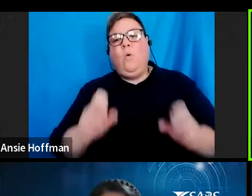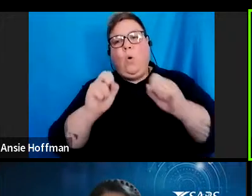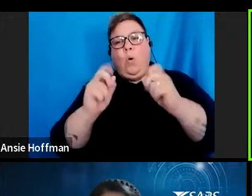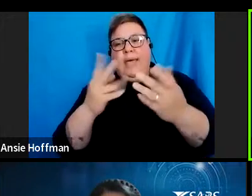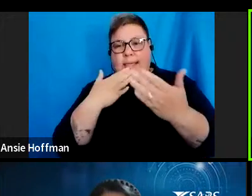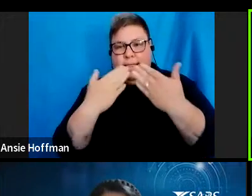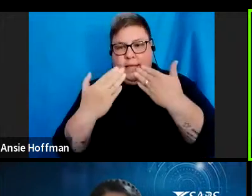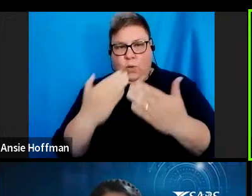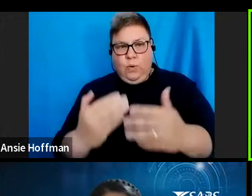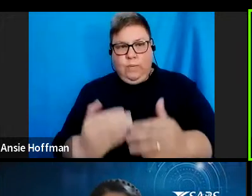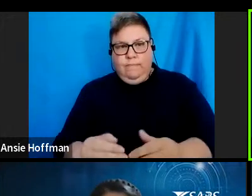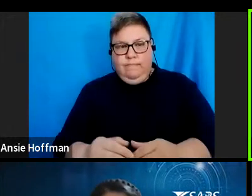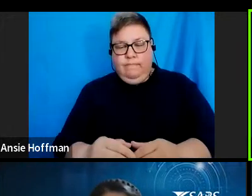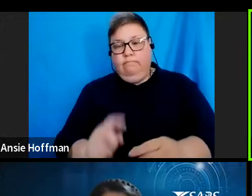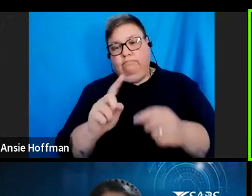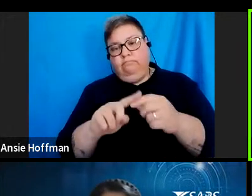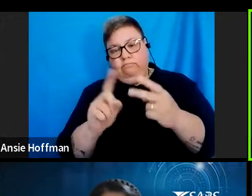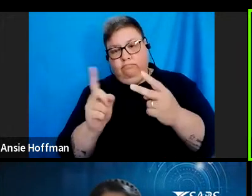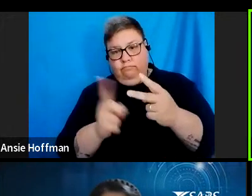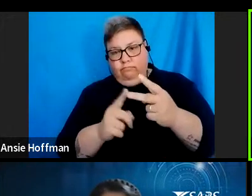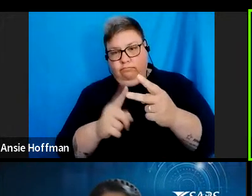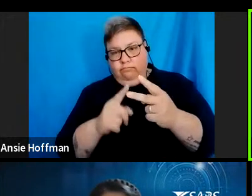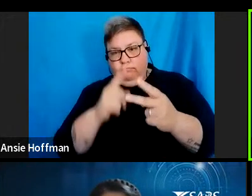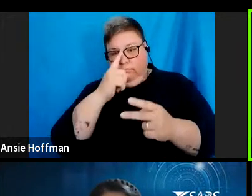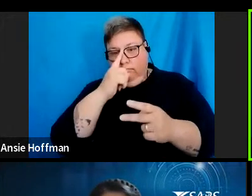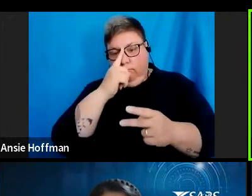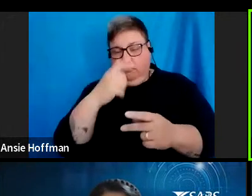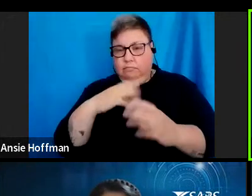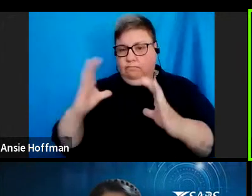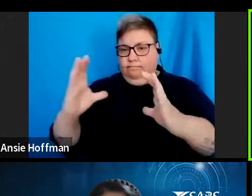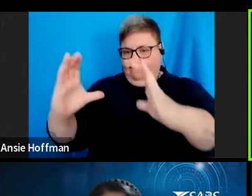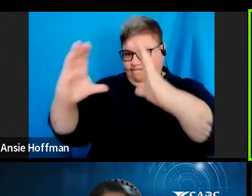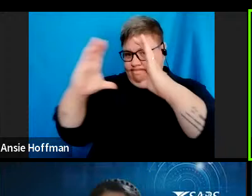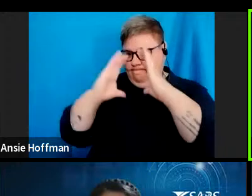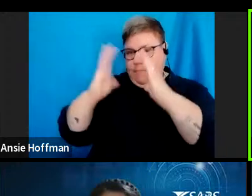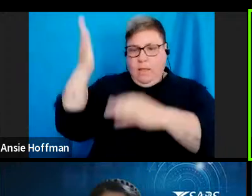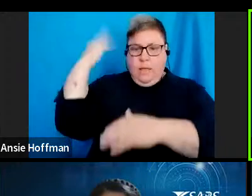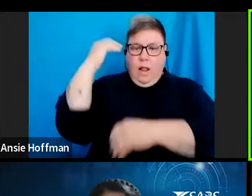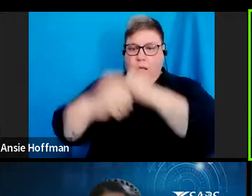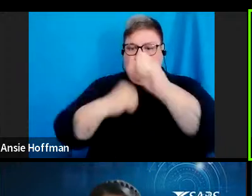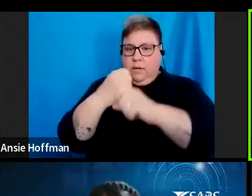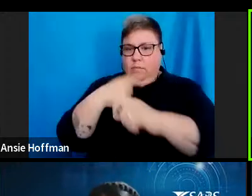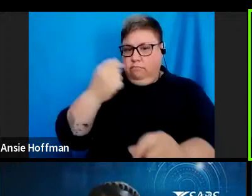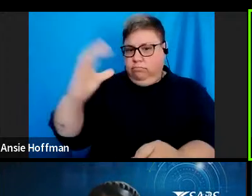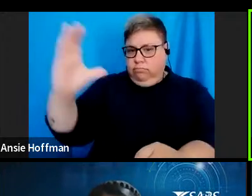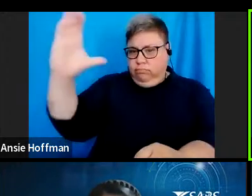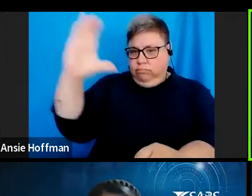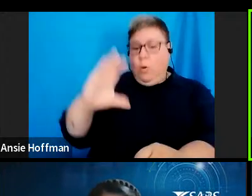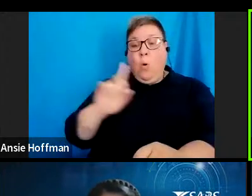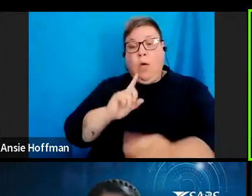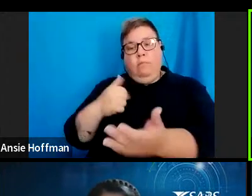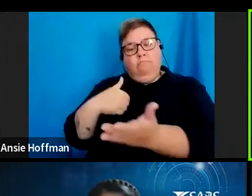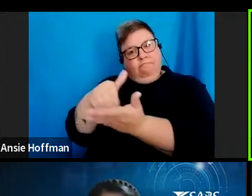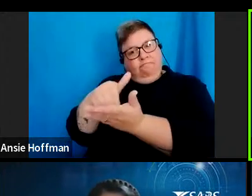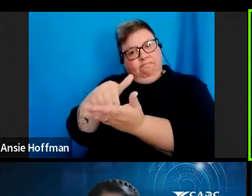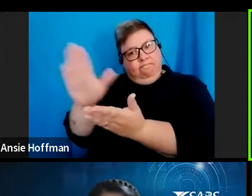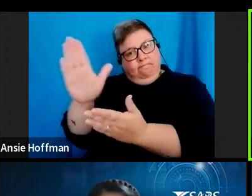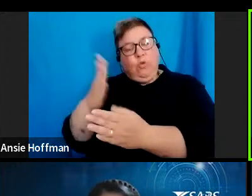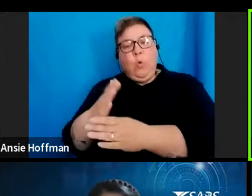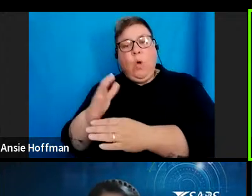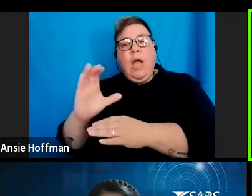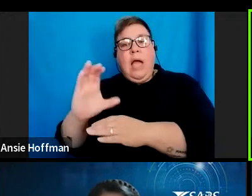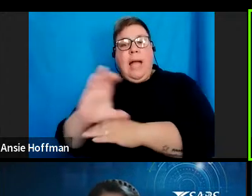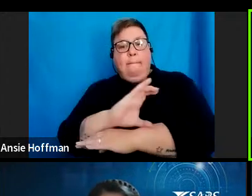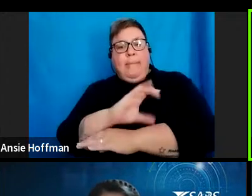Our next question is, I received the lump sum last year because I got retrenched due to the company being sold,